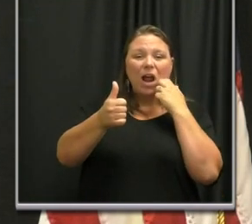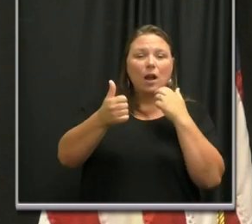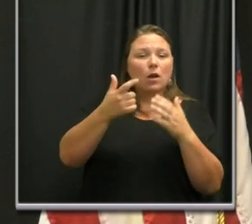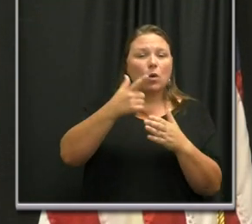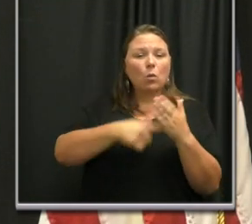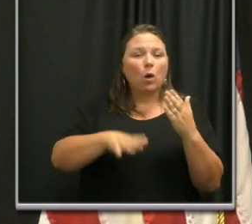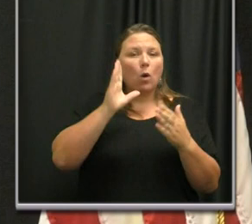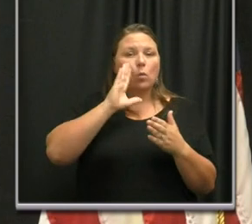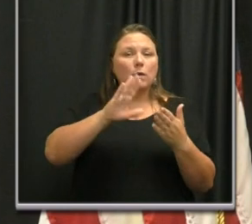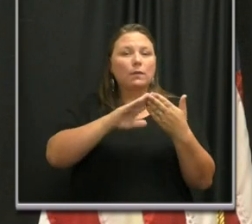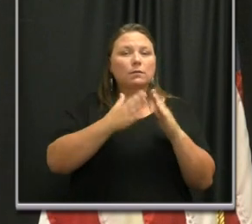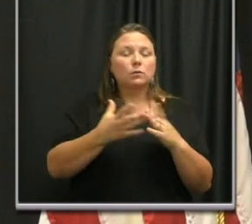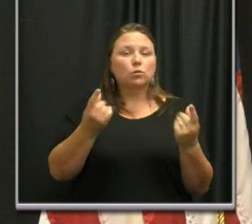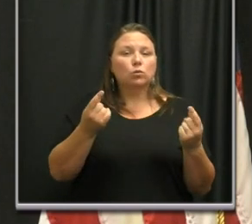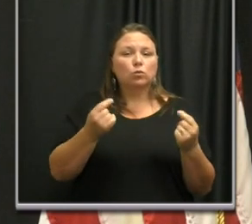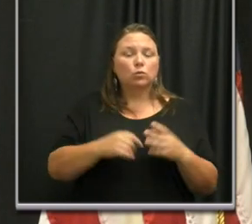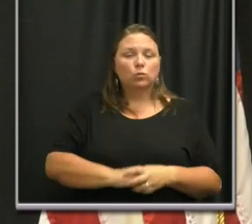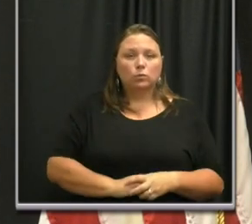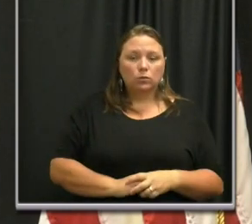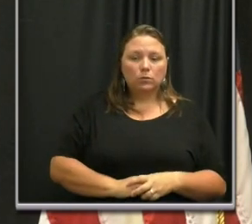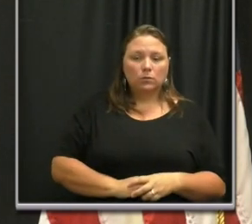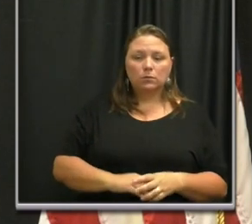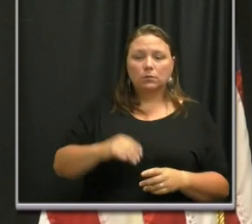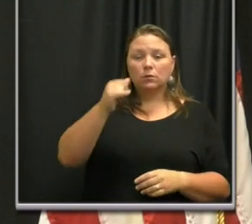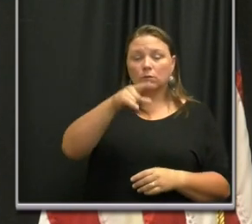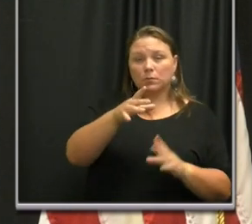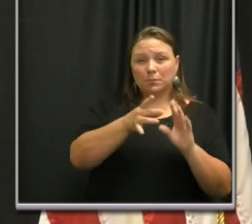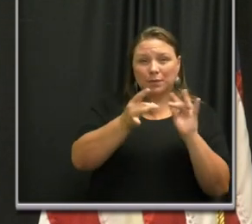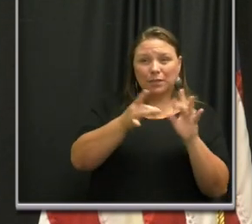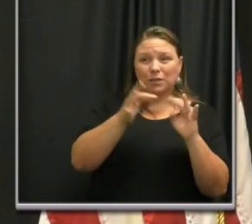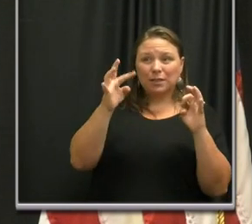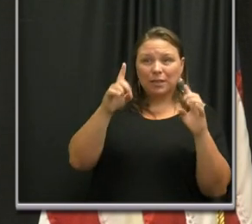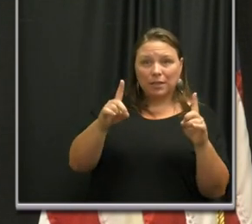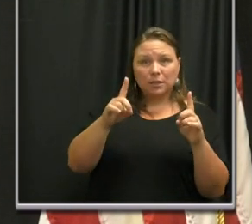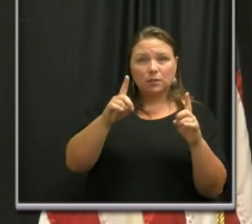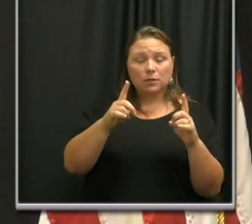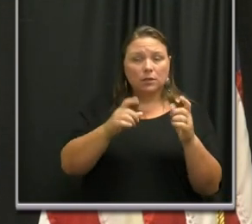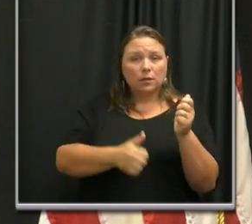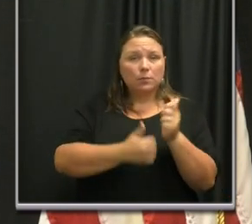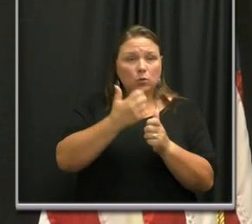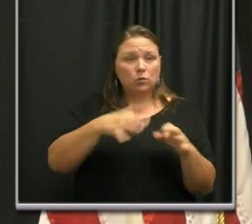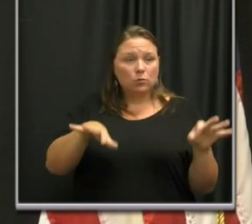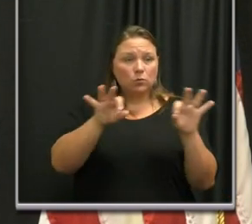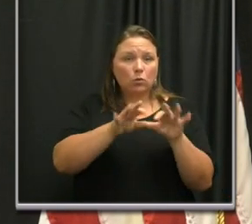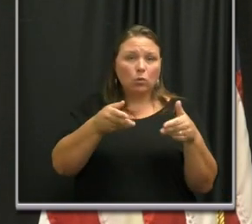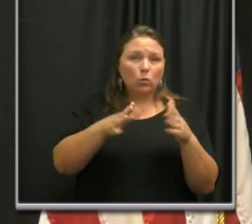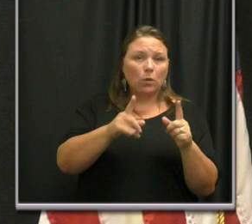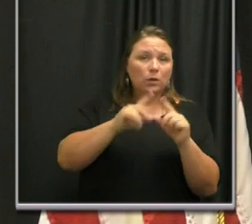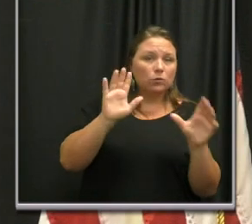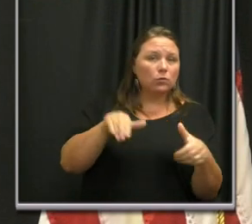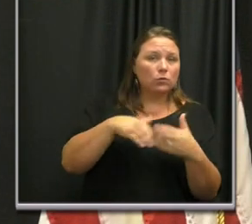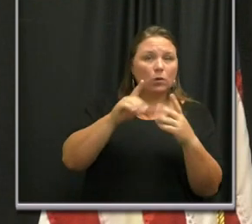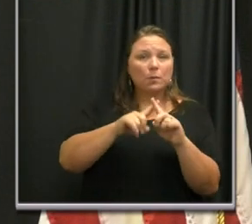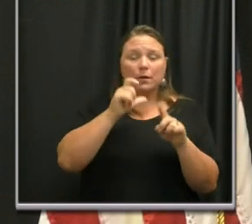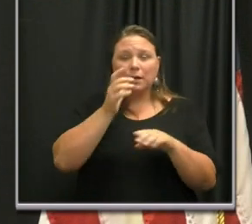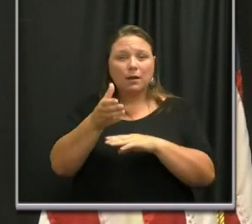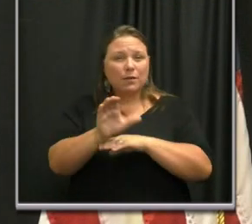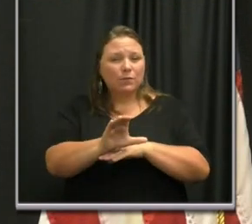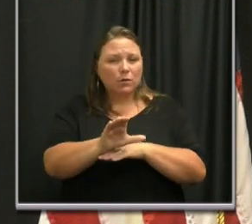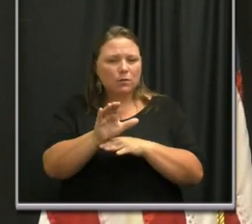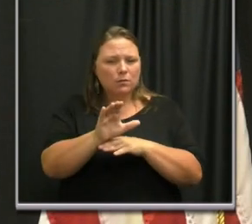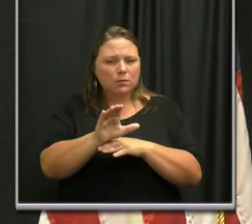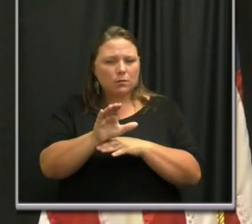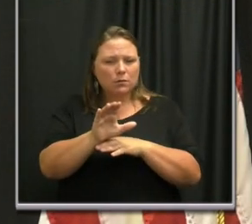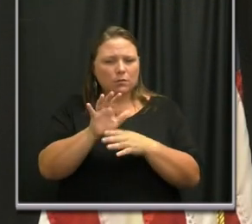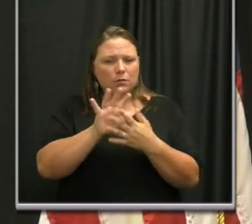what will the city do? And it's been mentioned that education is the primary task with mask enforcement, but the mask mandate is